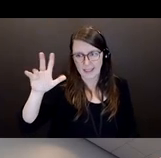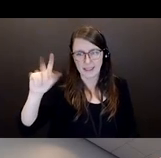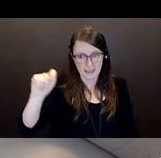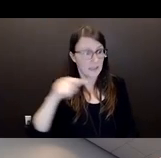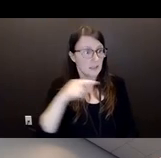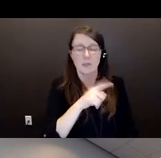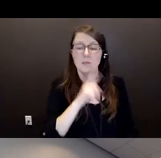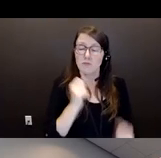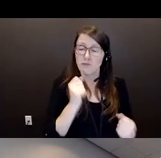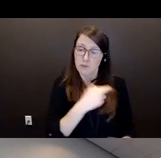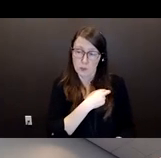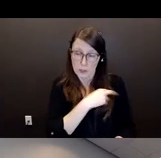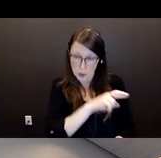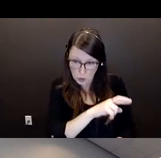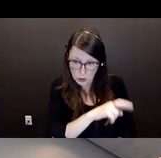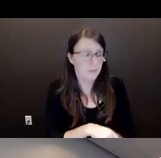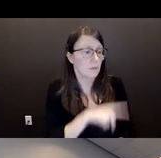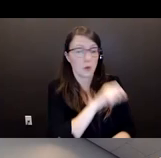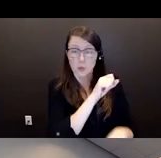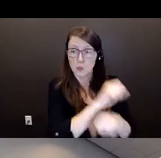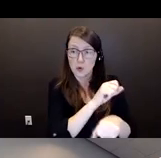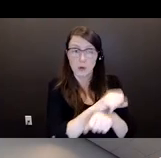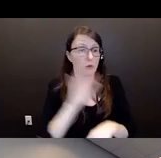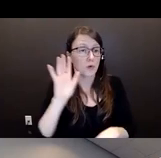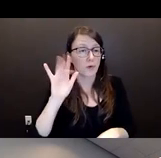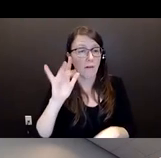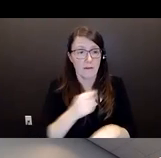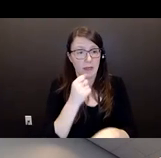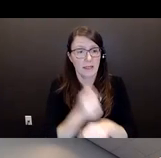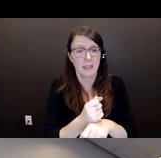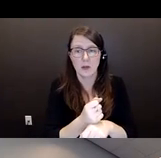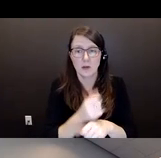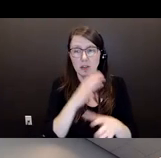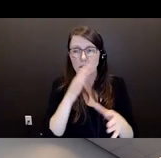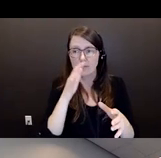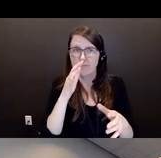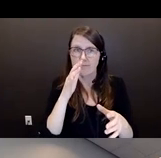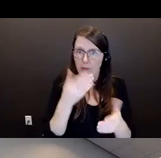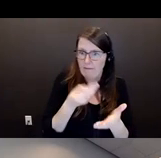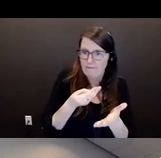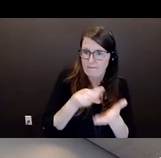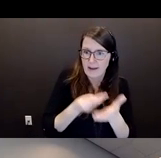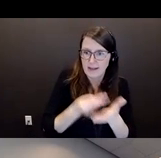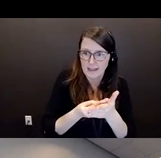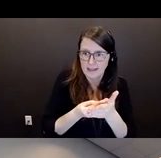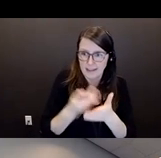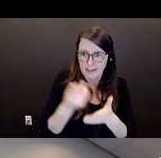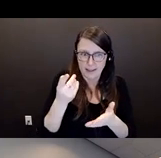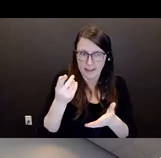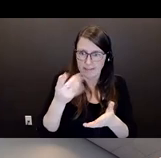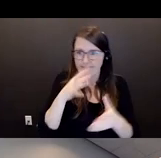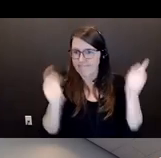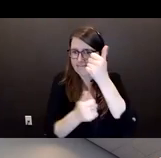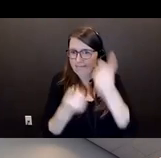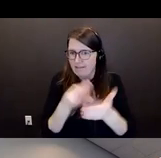lady. She worked for 25 years with finance ministry. She was married, but her husband had